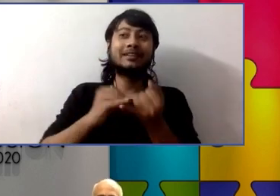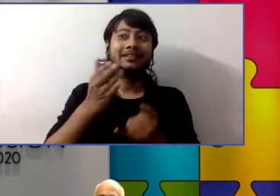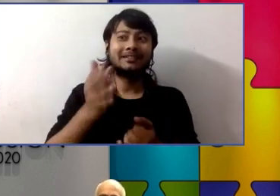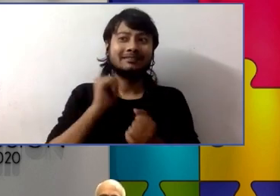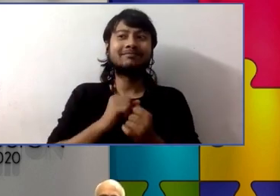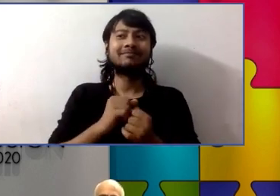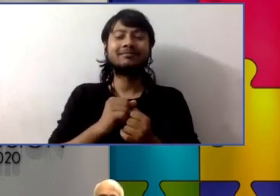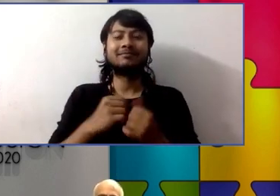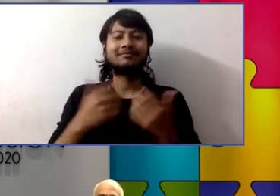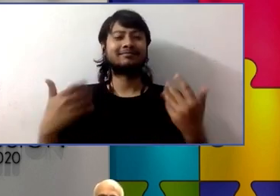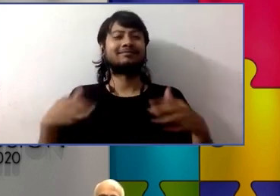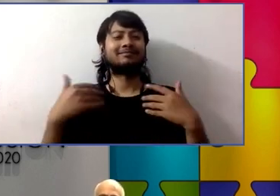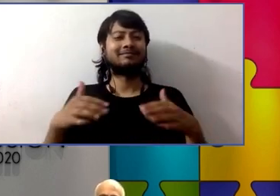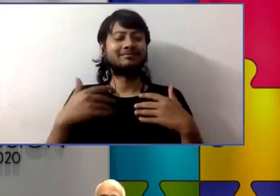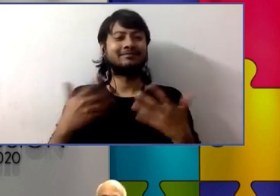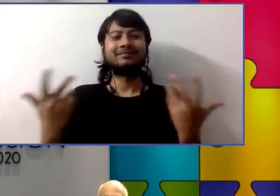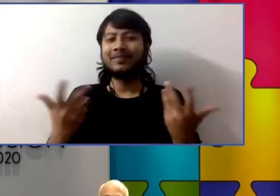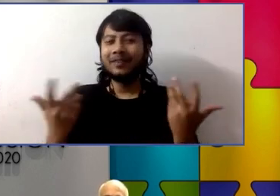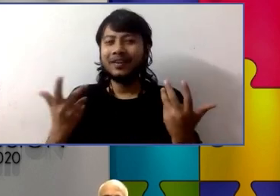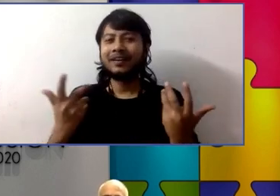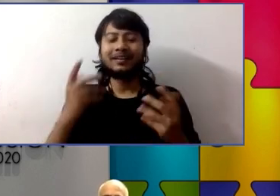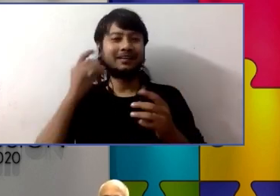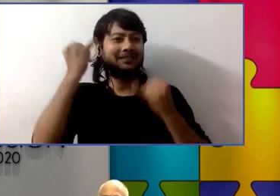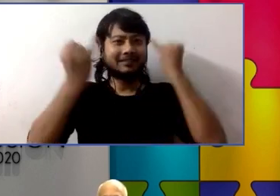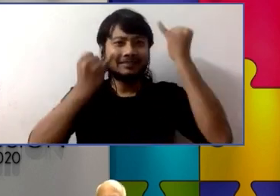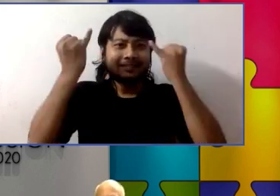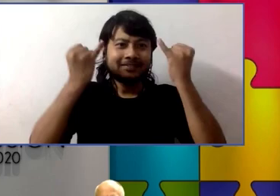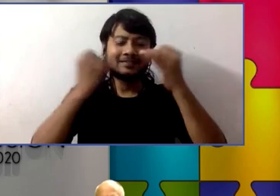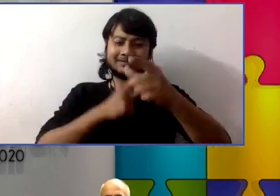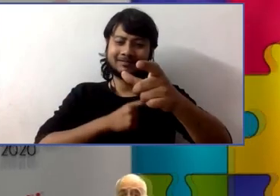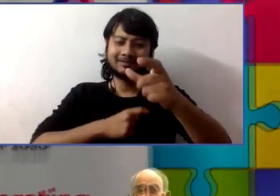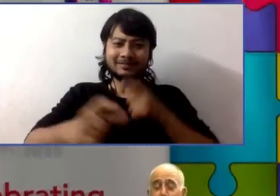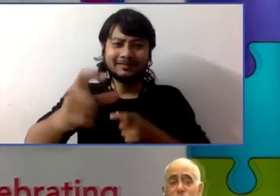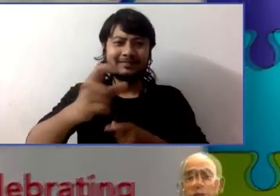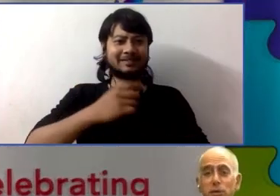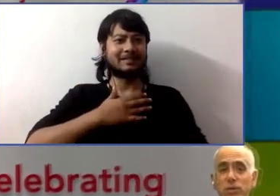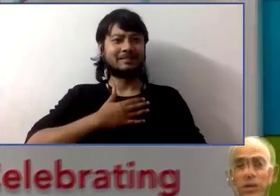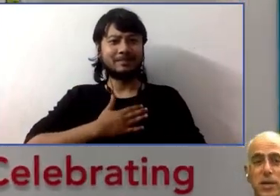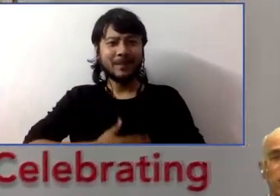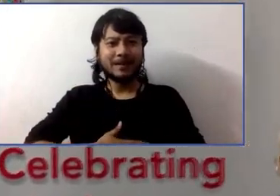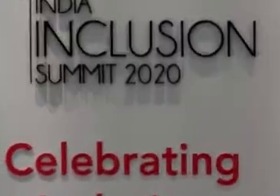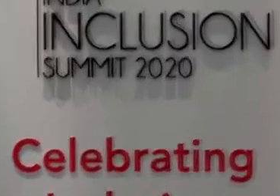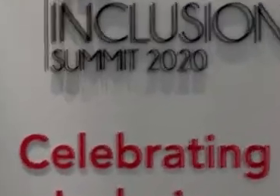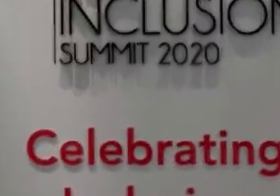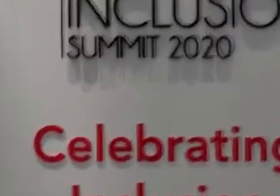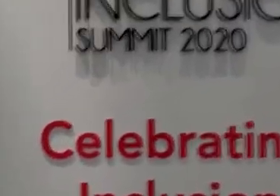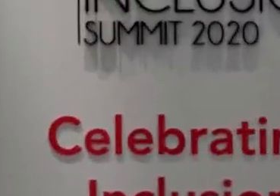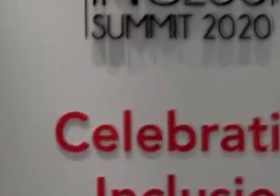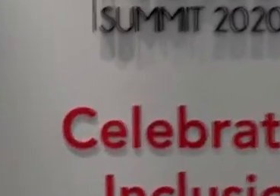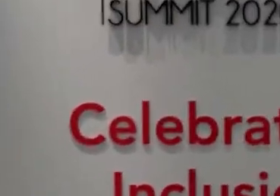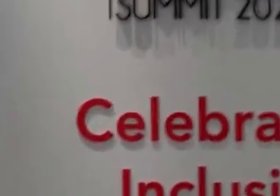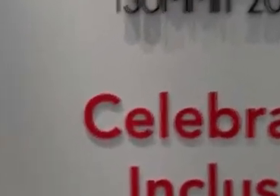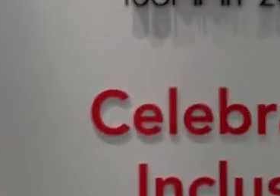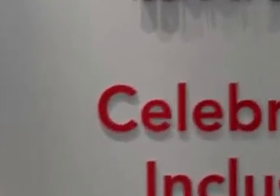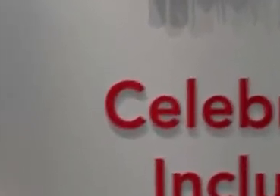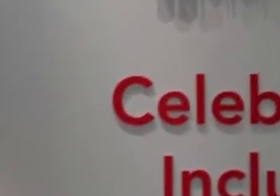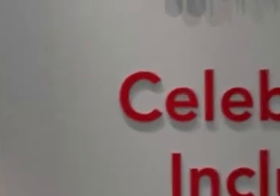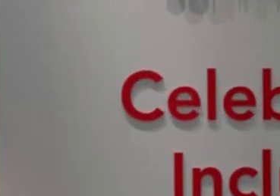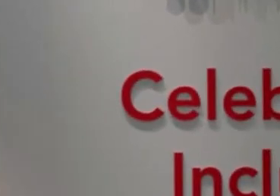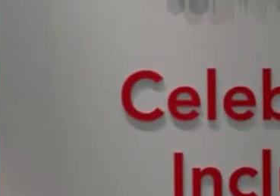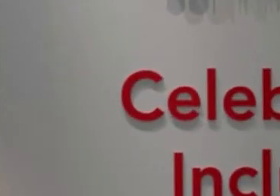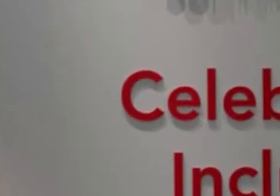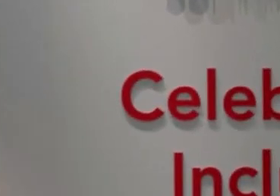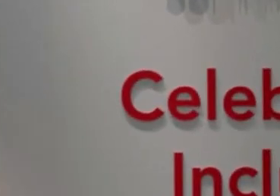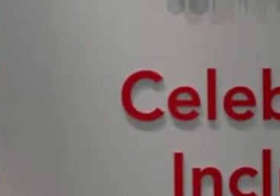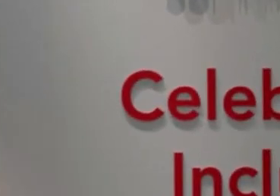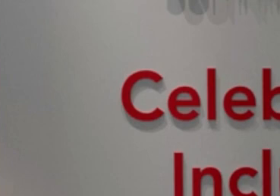innovation collaboration right empathy patience those are skills that not only are great growing up with those are the kind